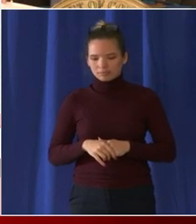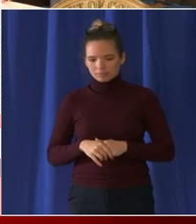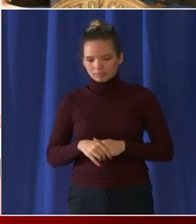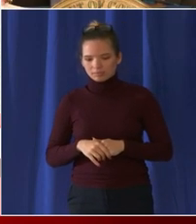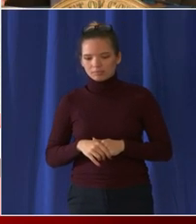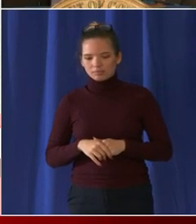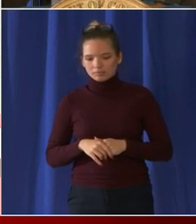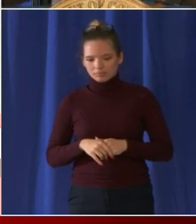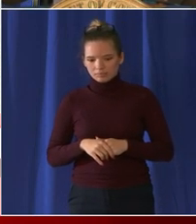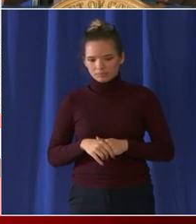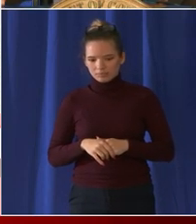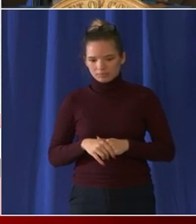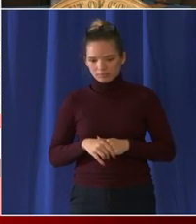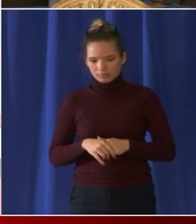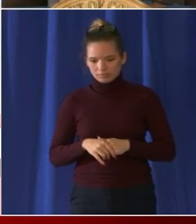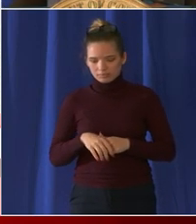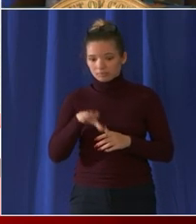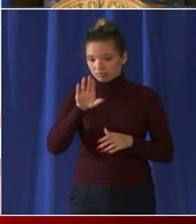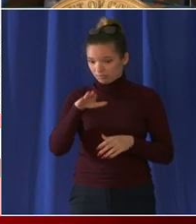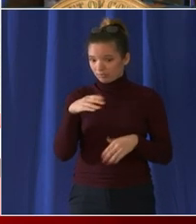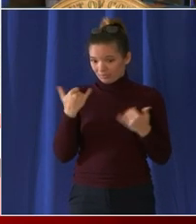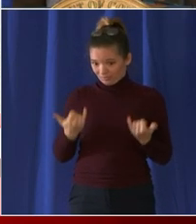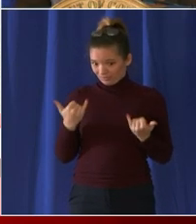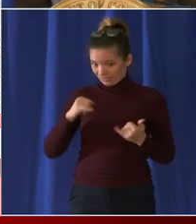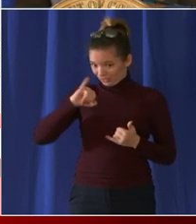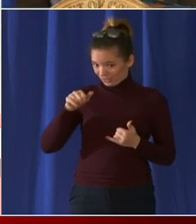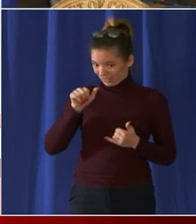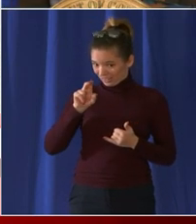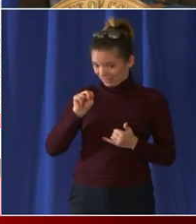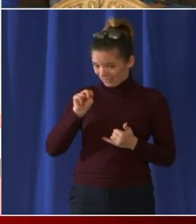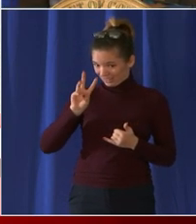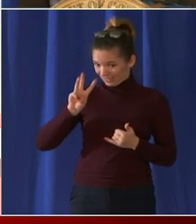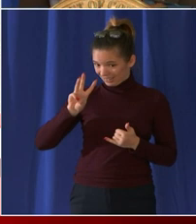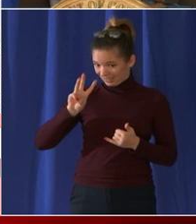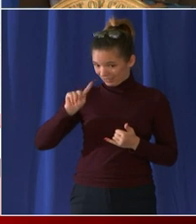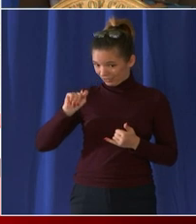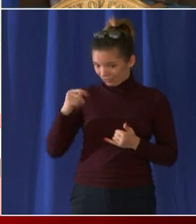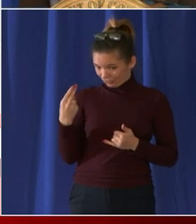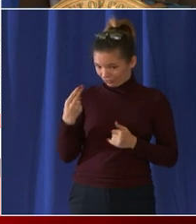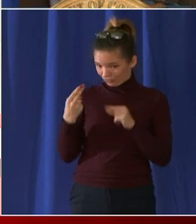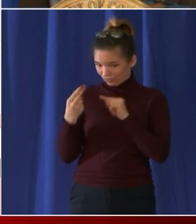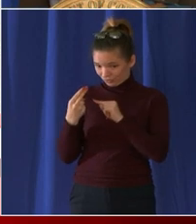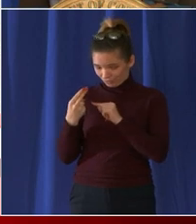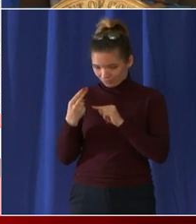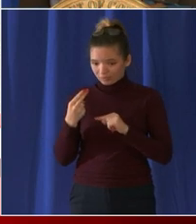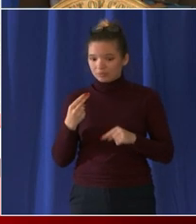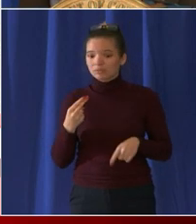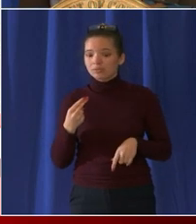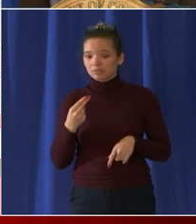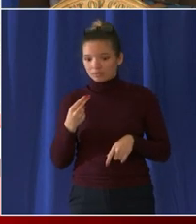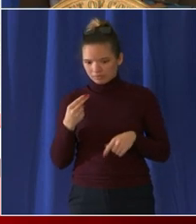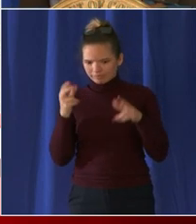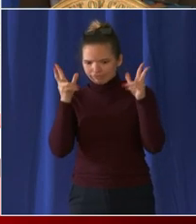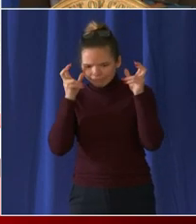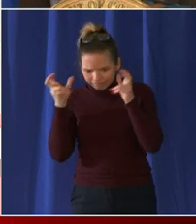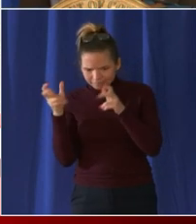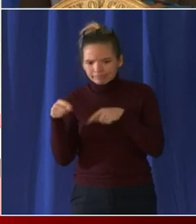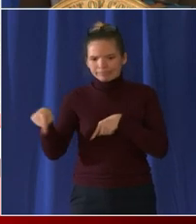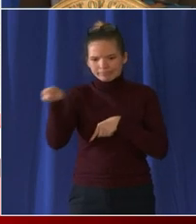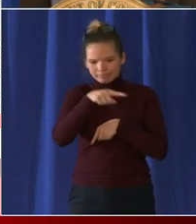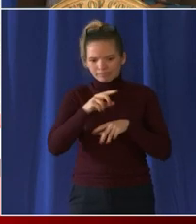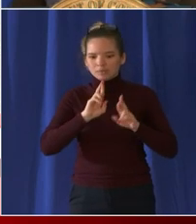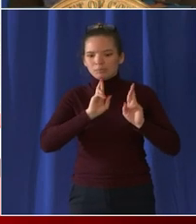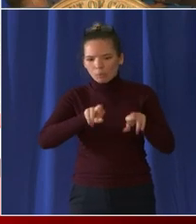number of our um of reporters who are covering these this anniversary of this